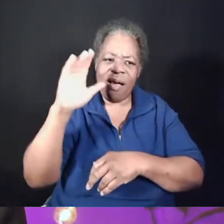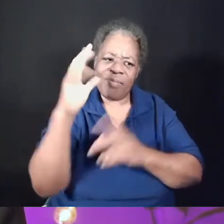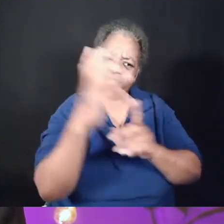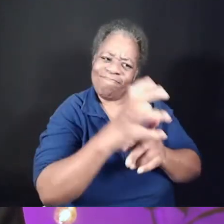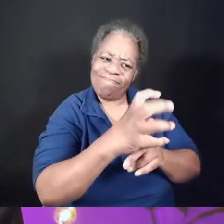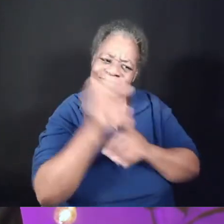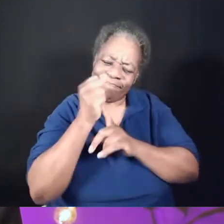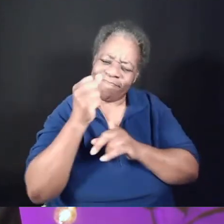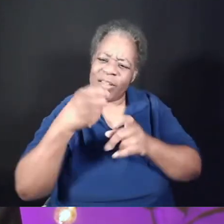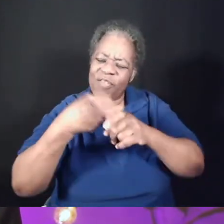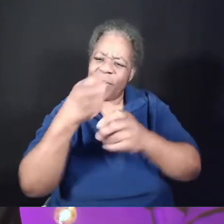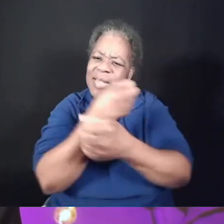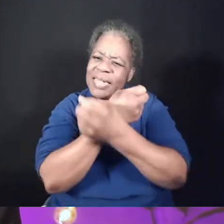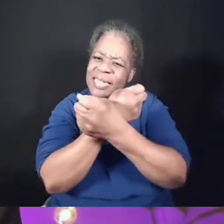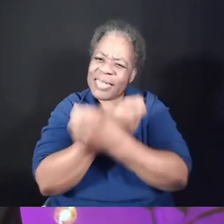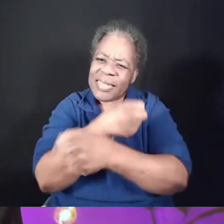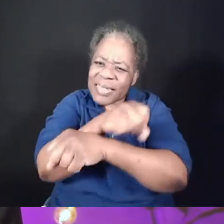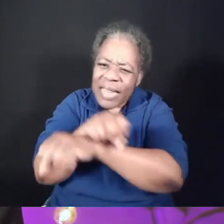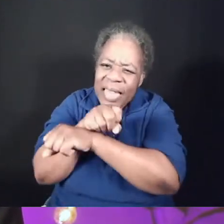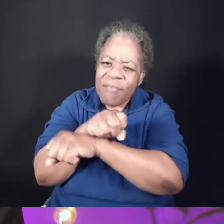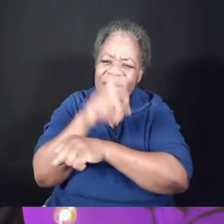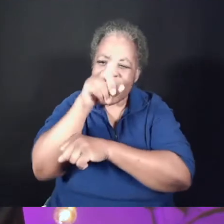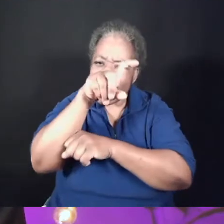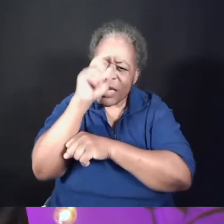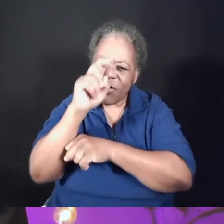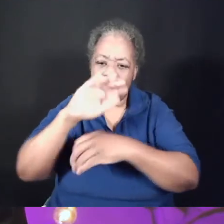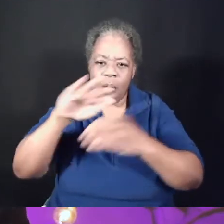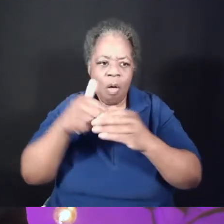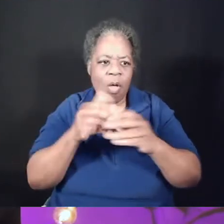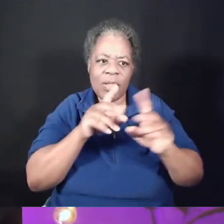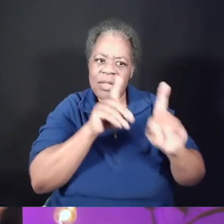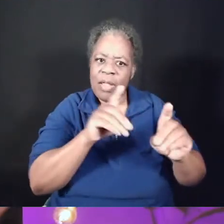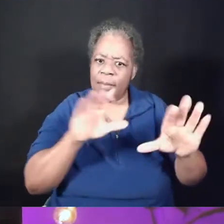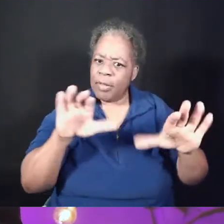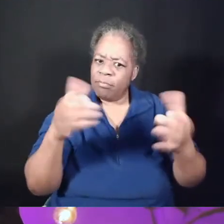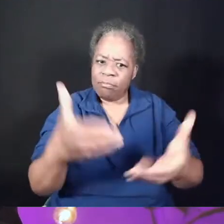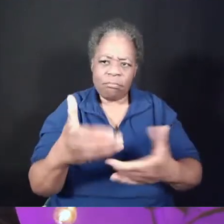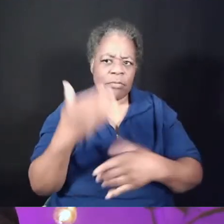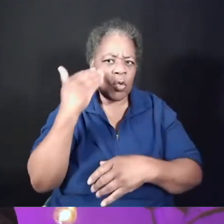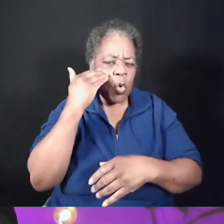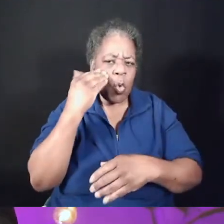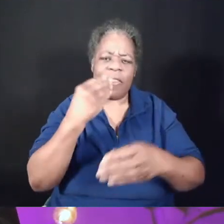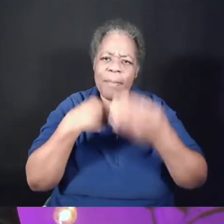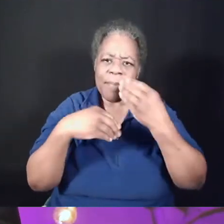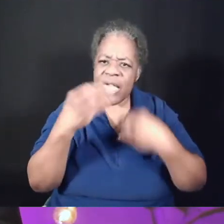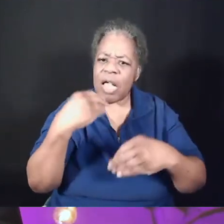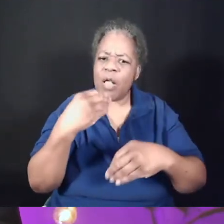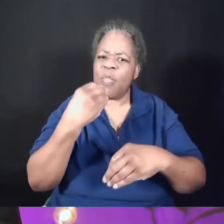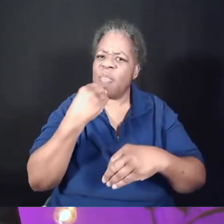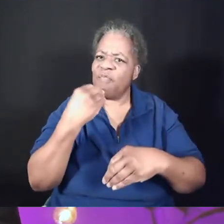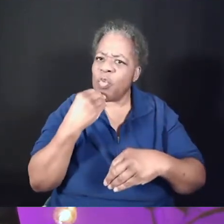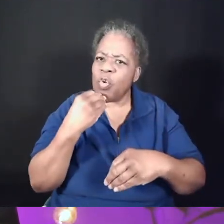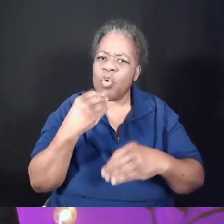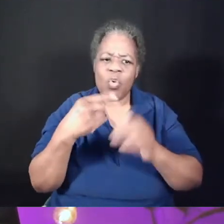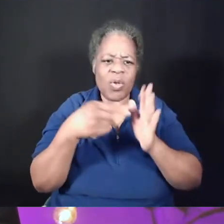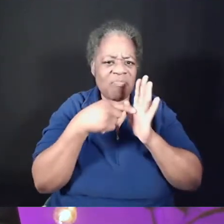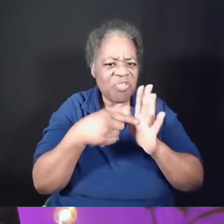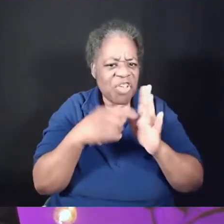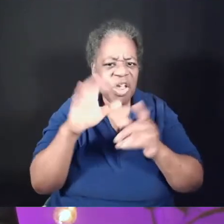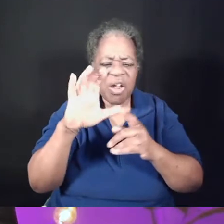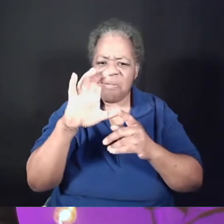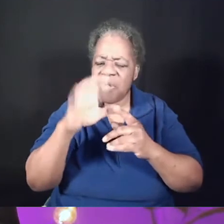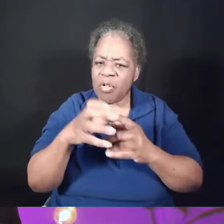Egypt. Every one of the disciples would have known this meal well. Both the foods that they eat and the recitation of their shared cultural story.